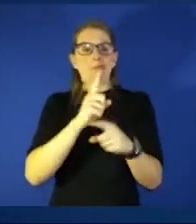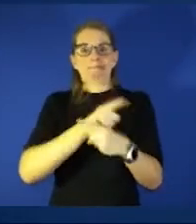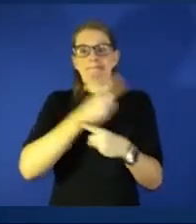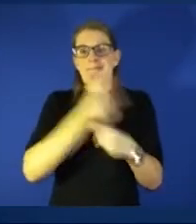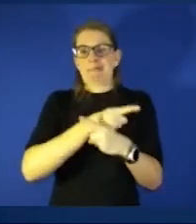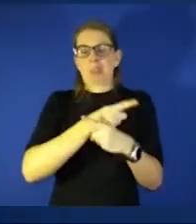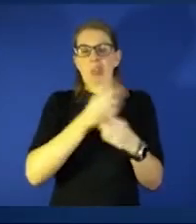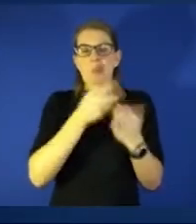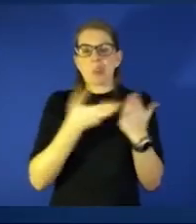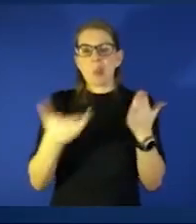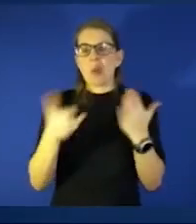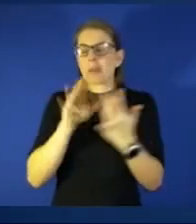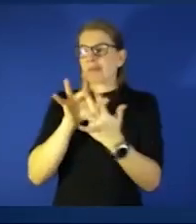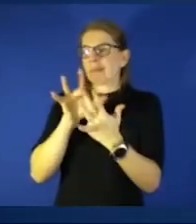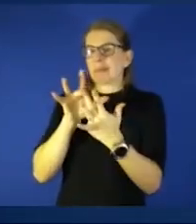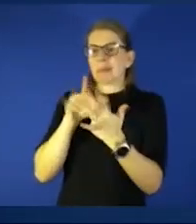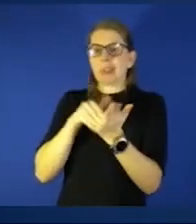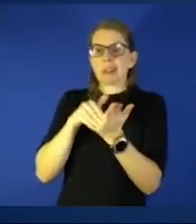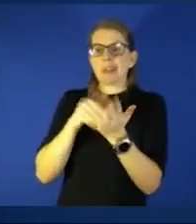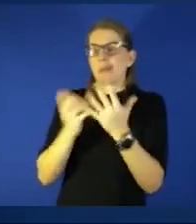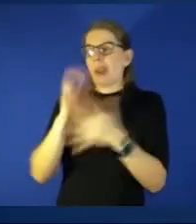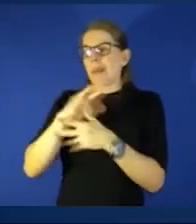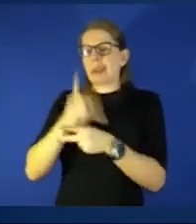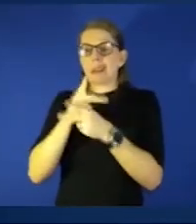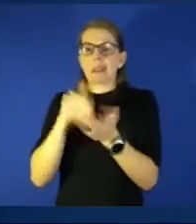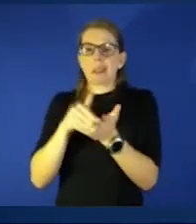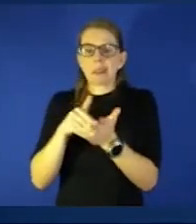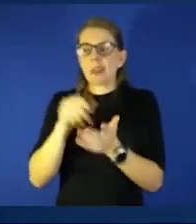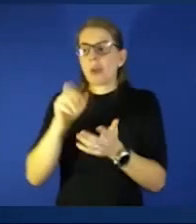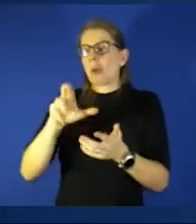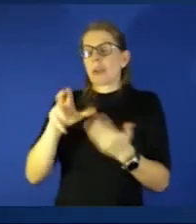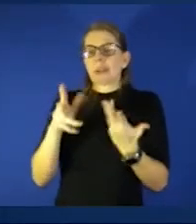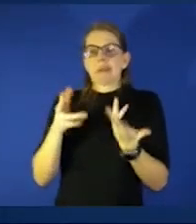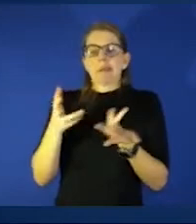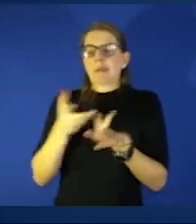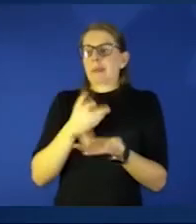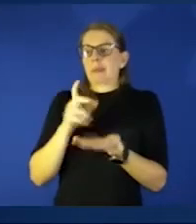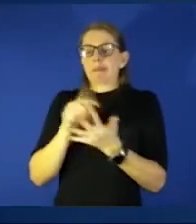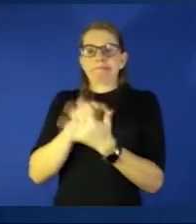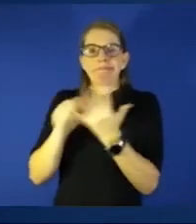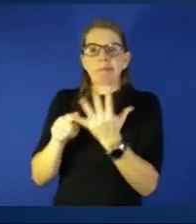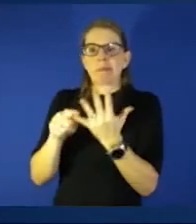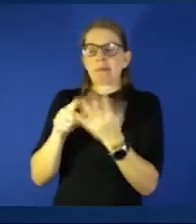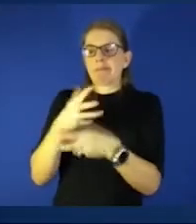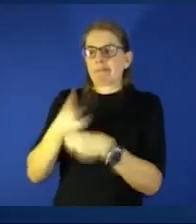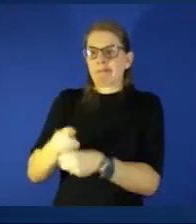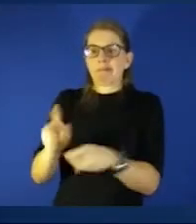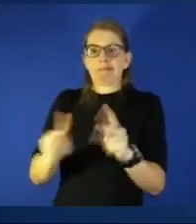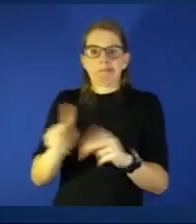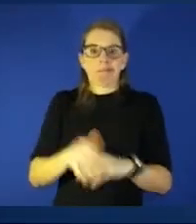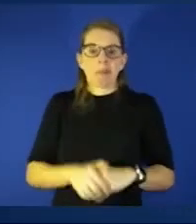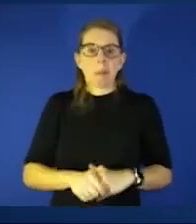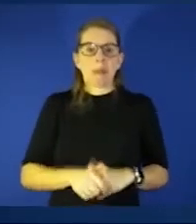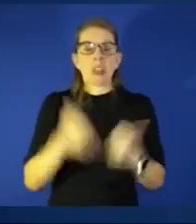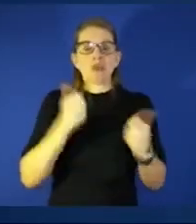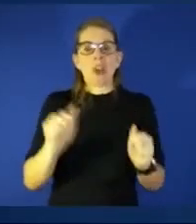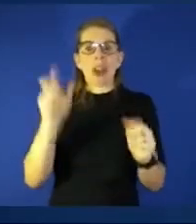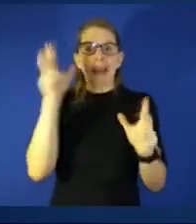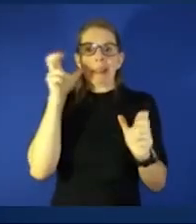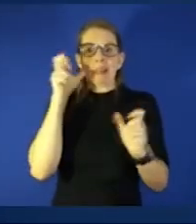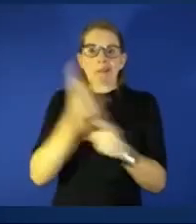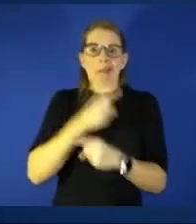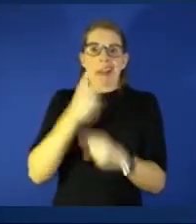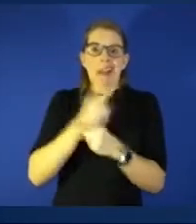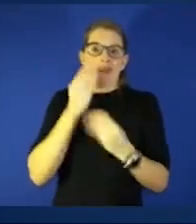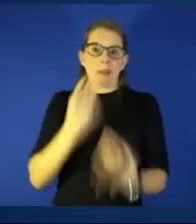or reach out to your primary care physician just you know try and listen to the to the right information